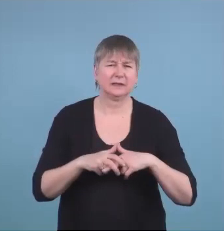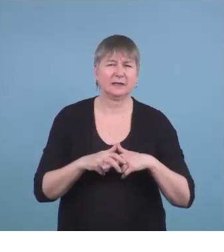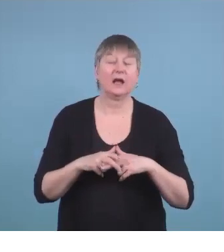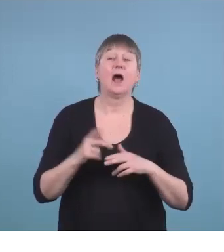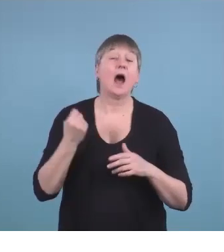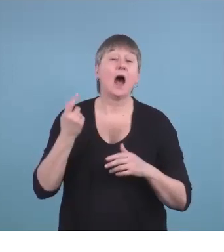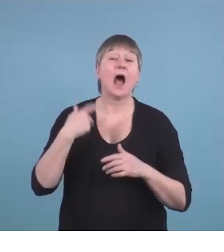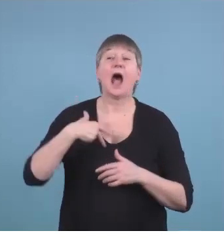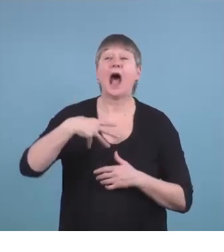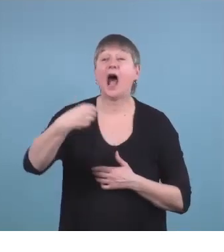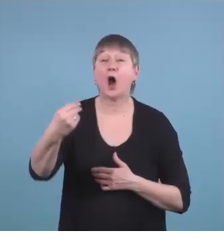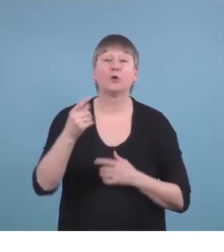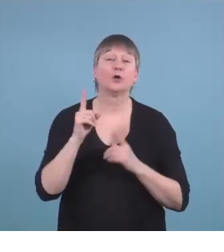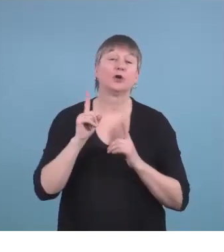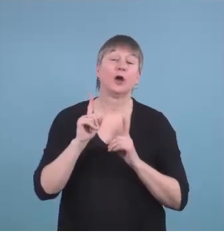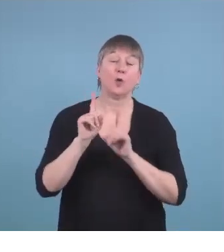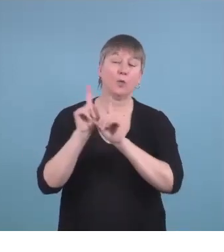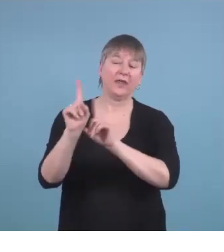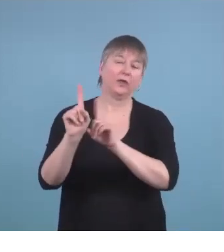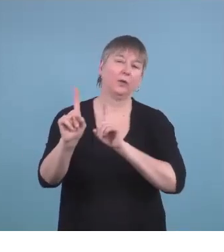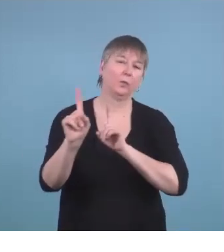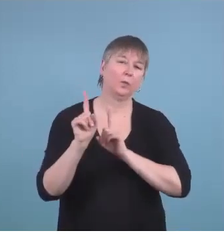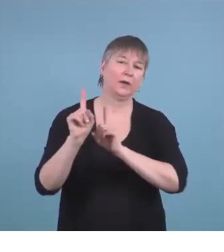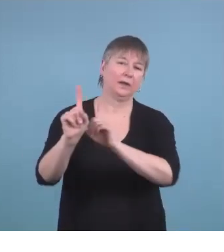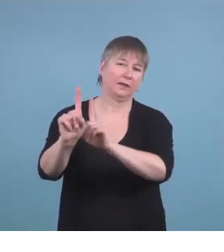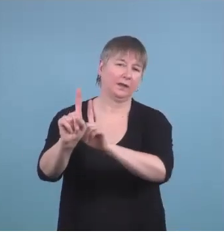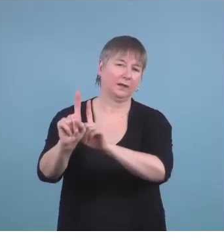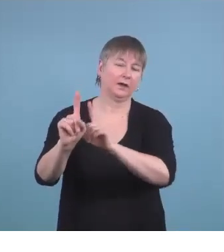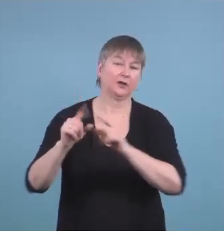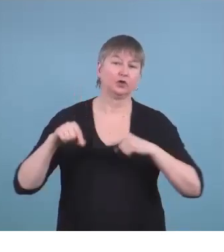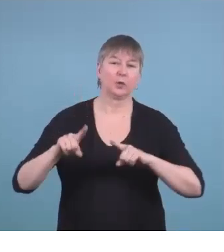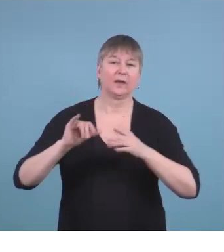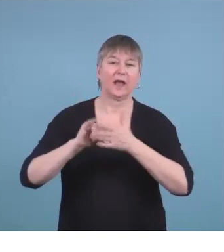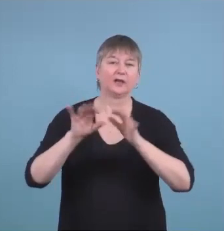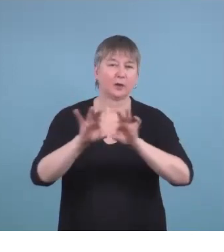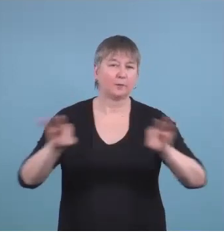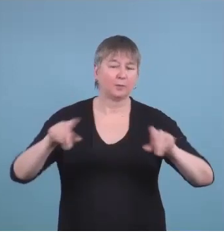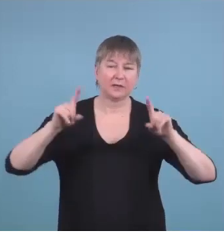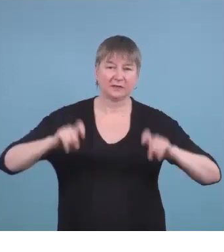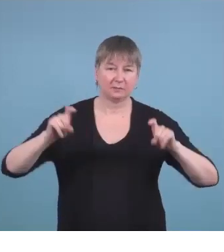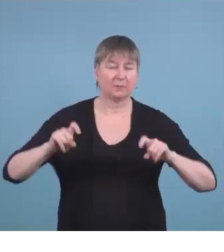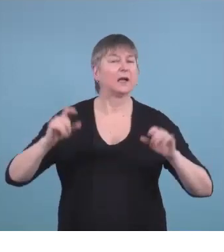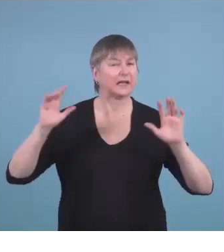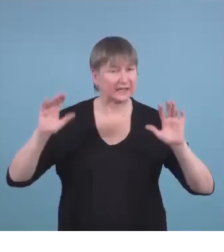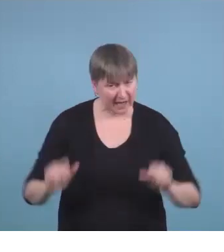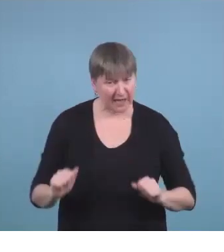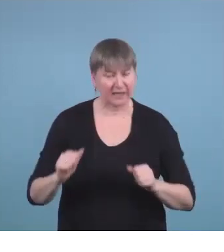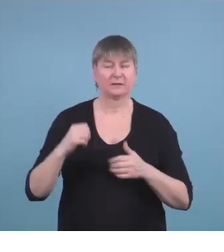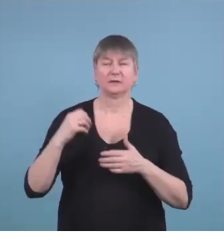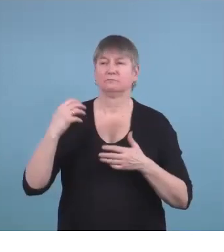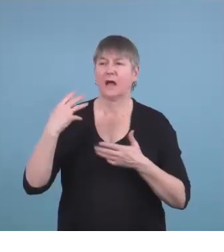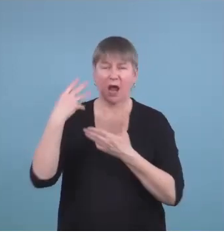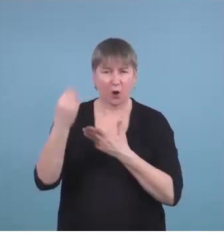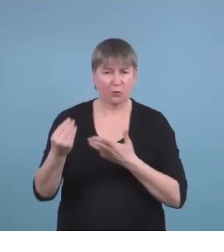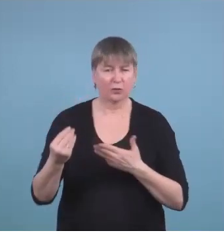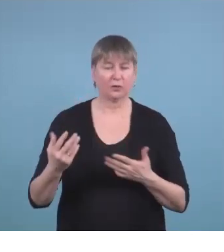on that walk for a diploma exam but they are able to go for a walk they're able to go to a